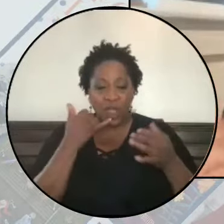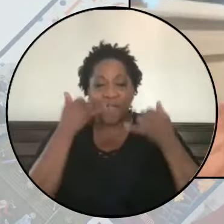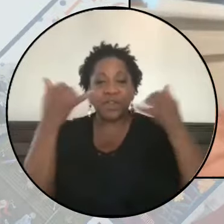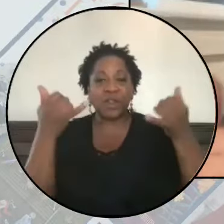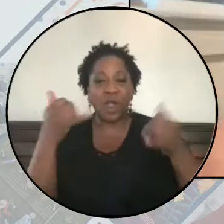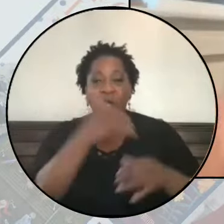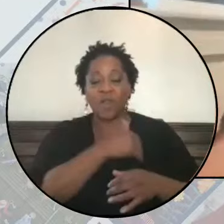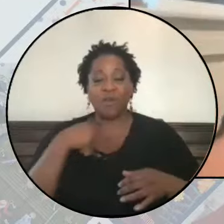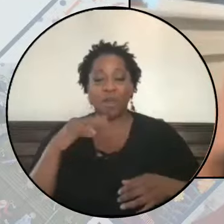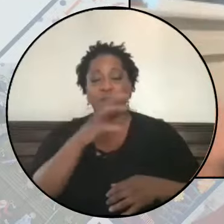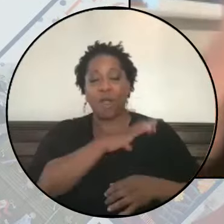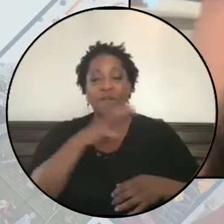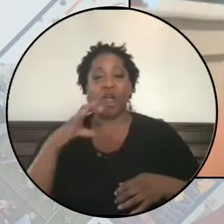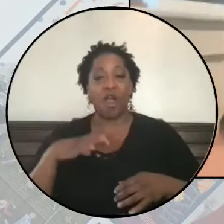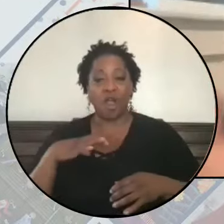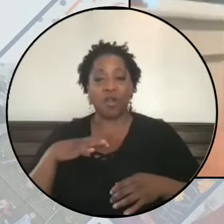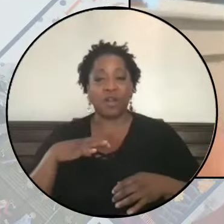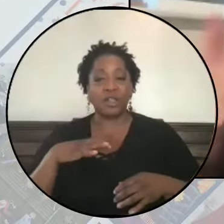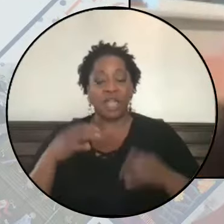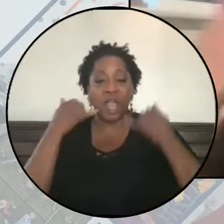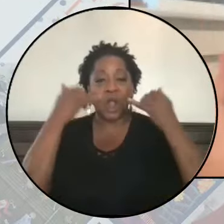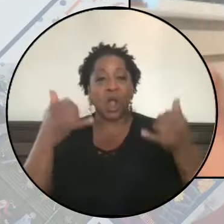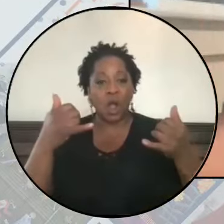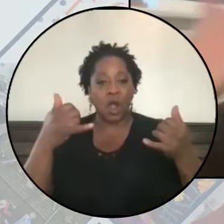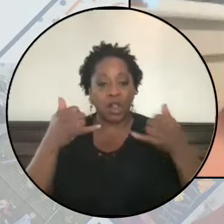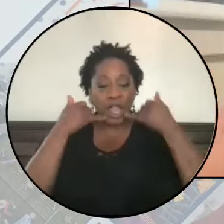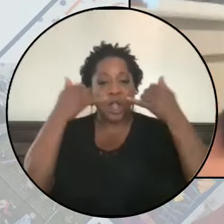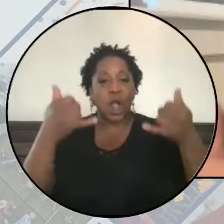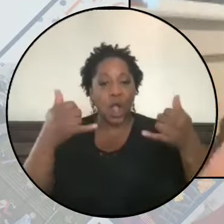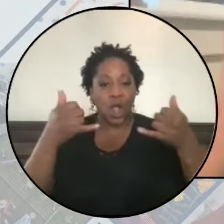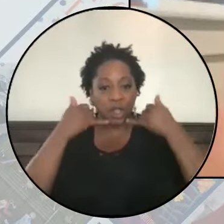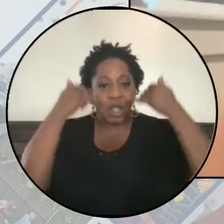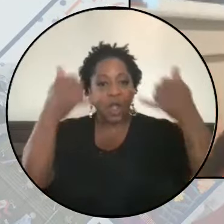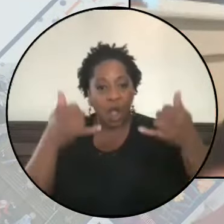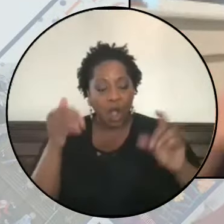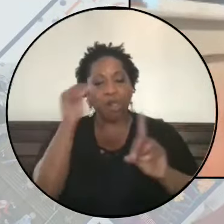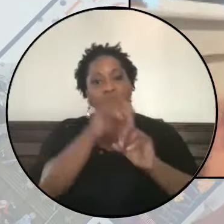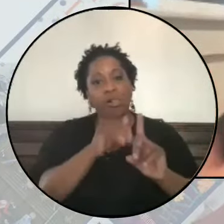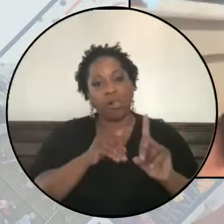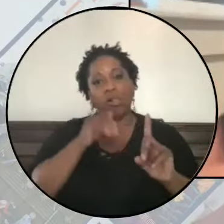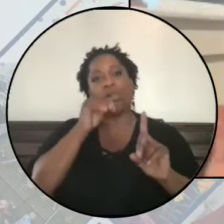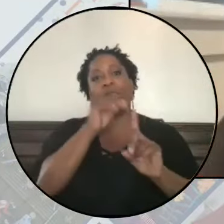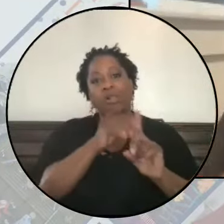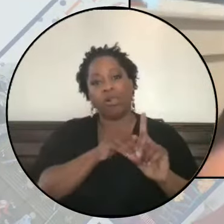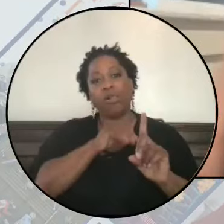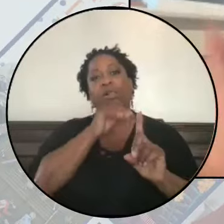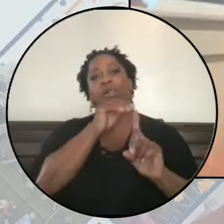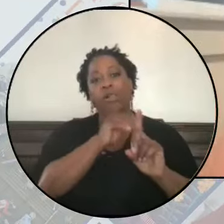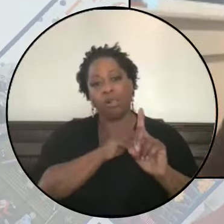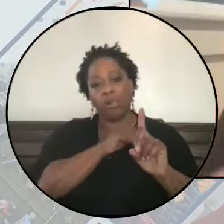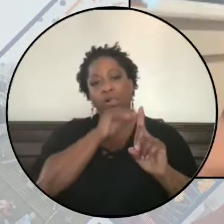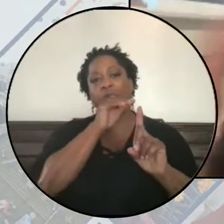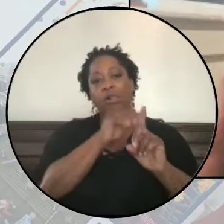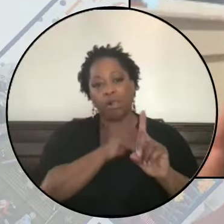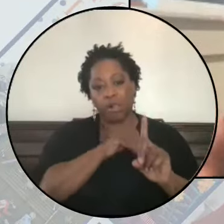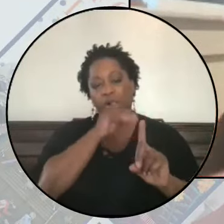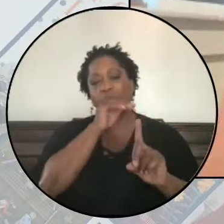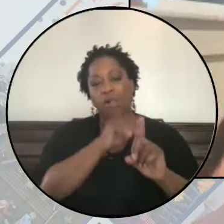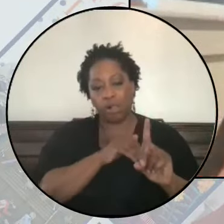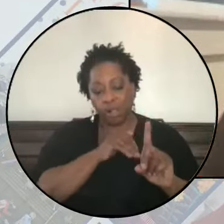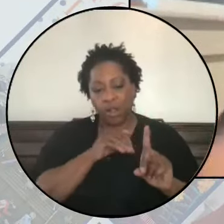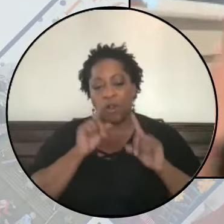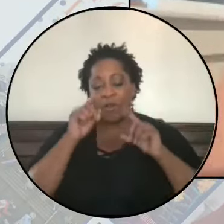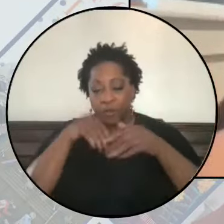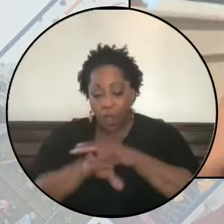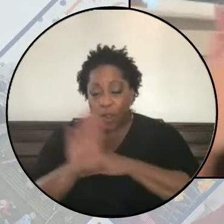call your member of Congress and call them again and hang up and call them again and hang up and call them again, and then interrupt,